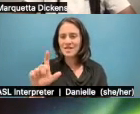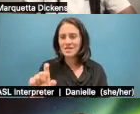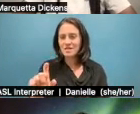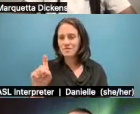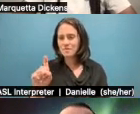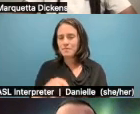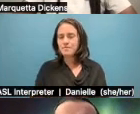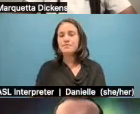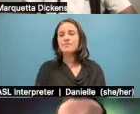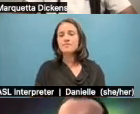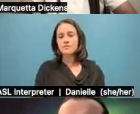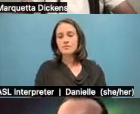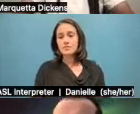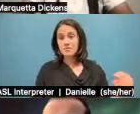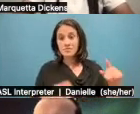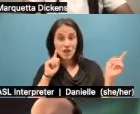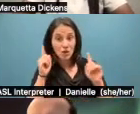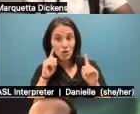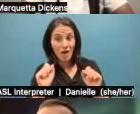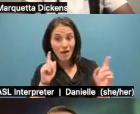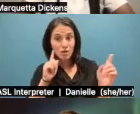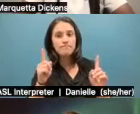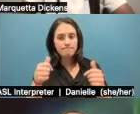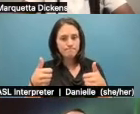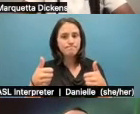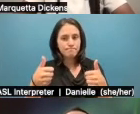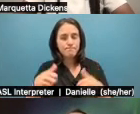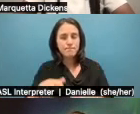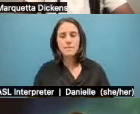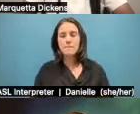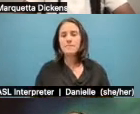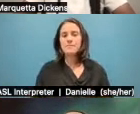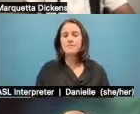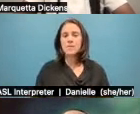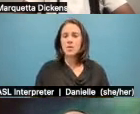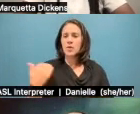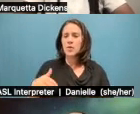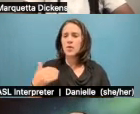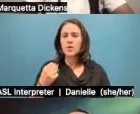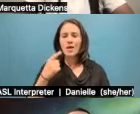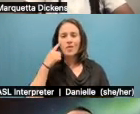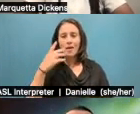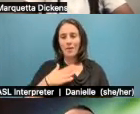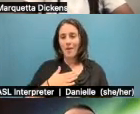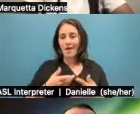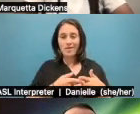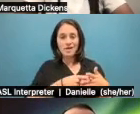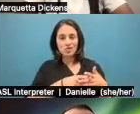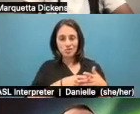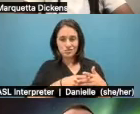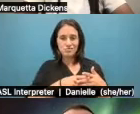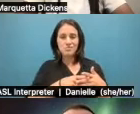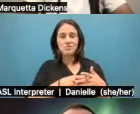You know, I think, can everybody hear me okay? Good. I think my initial approach is to